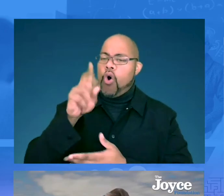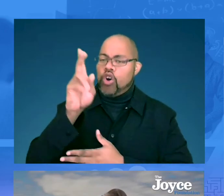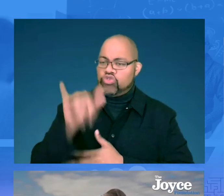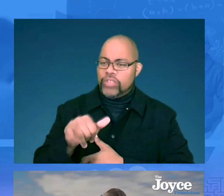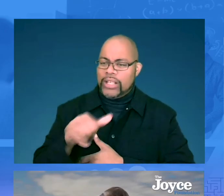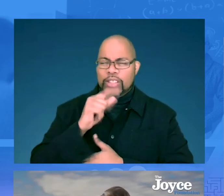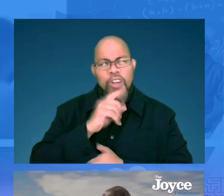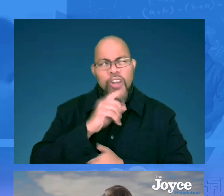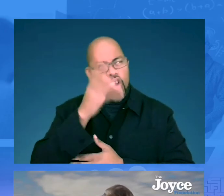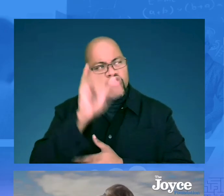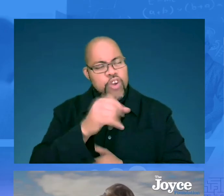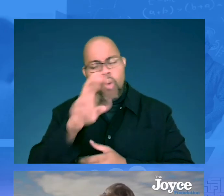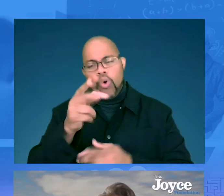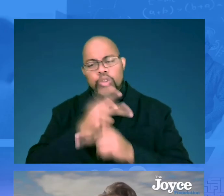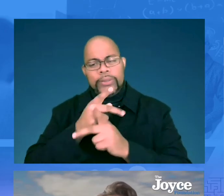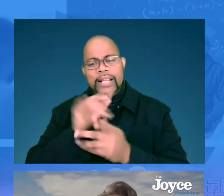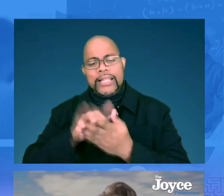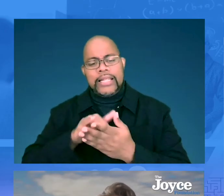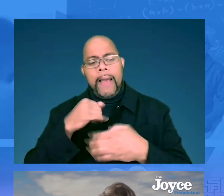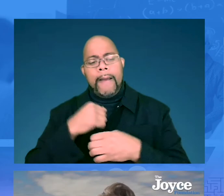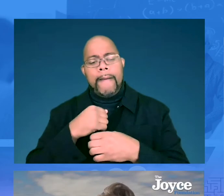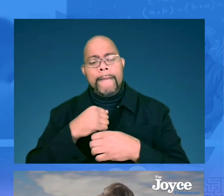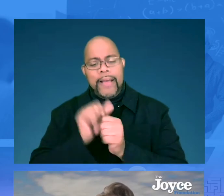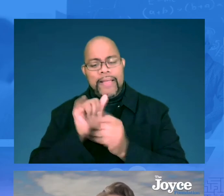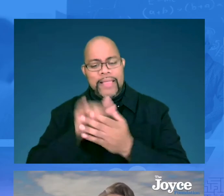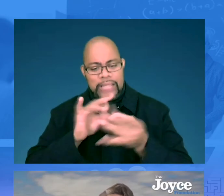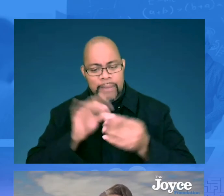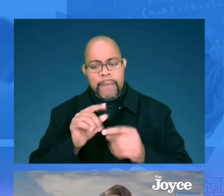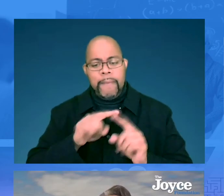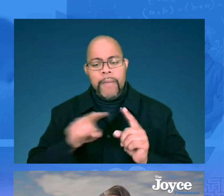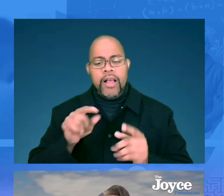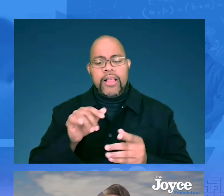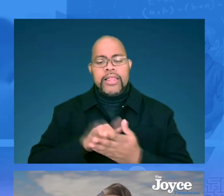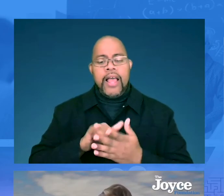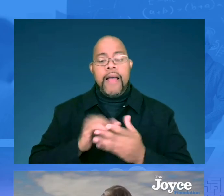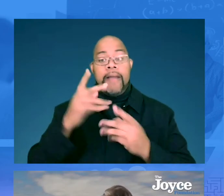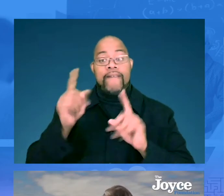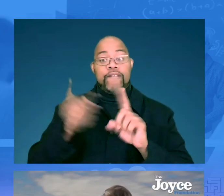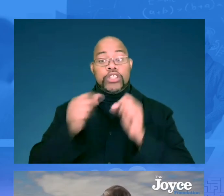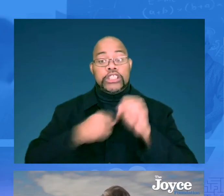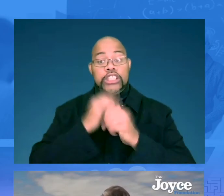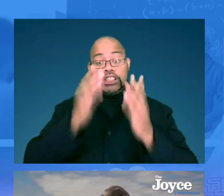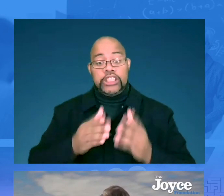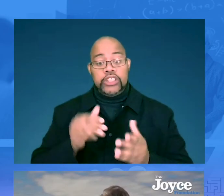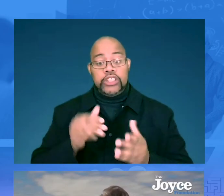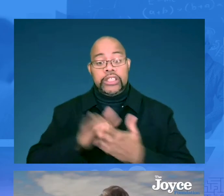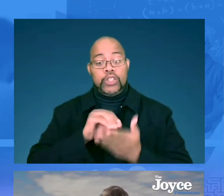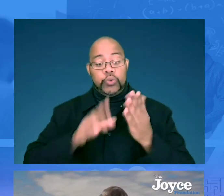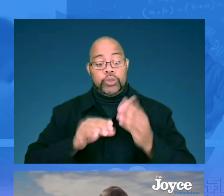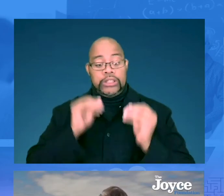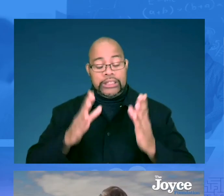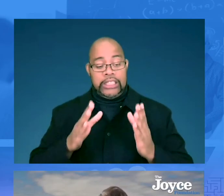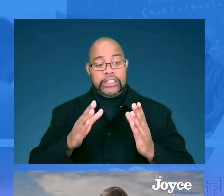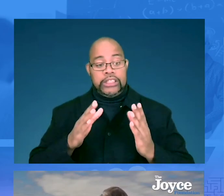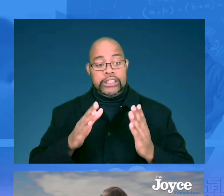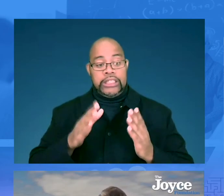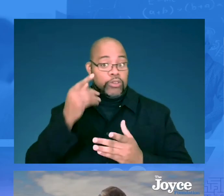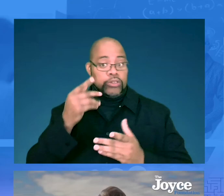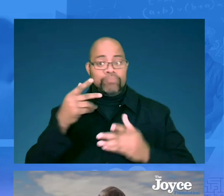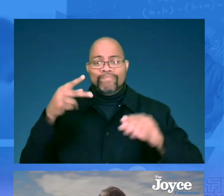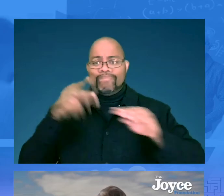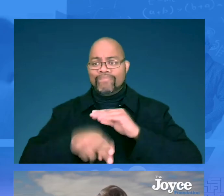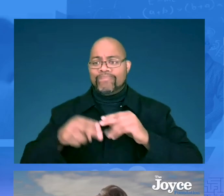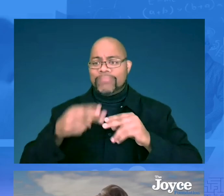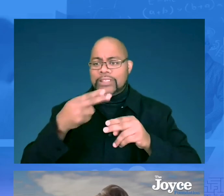just say a little bit about, I think, Audrey, I'm not sure if it was Audrey or the superintendent that mentioned this, that for many of the first-year teachers, the student teaching